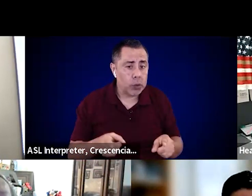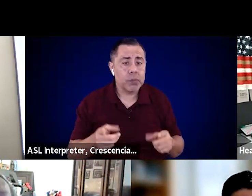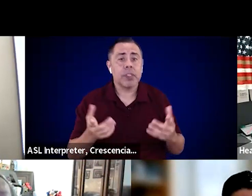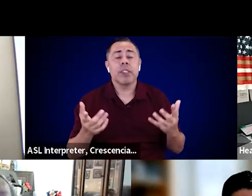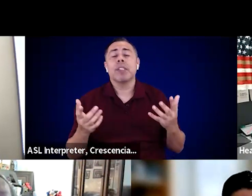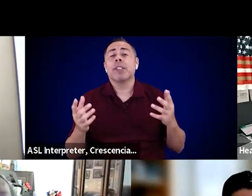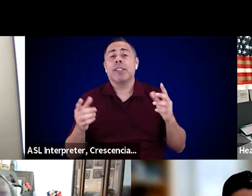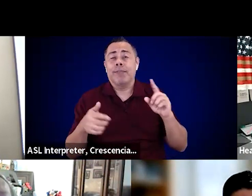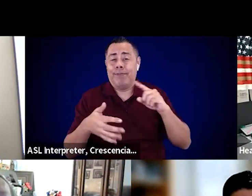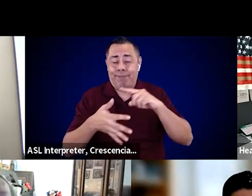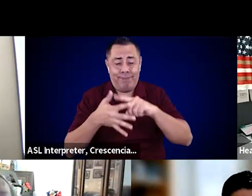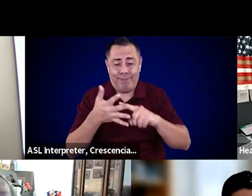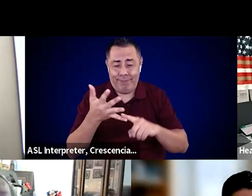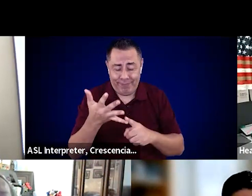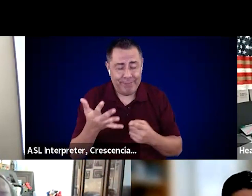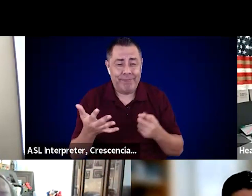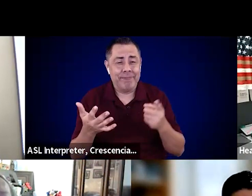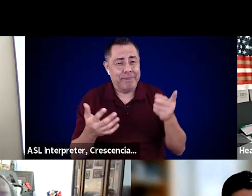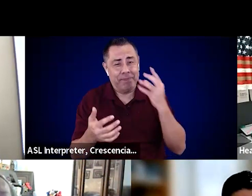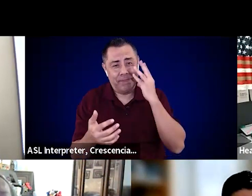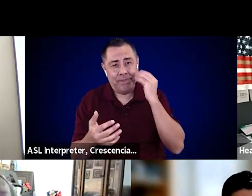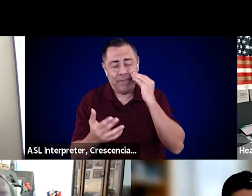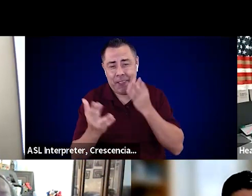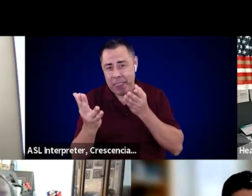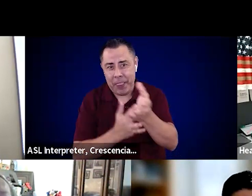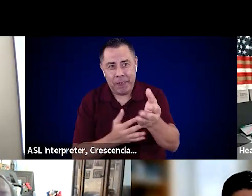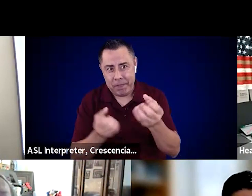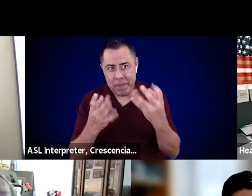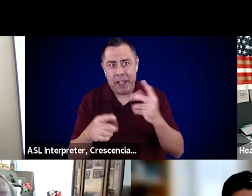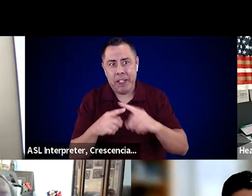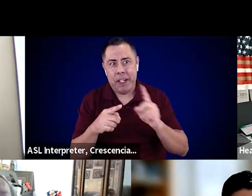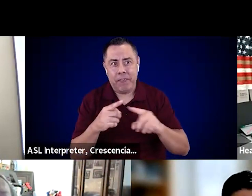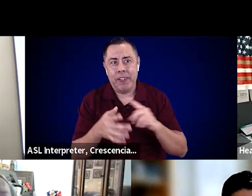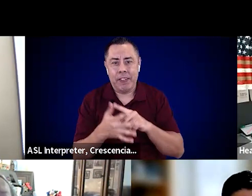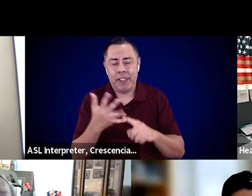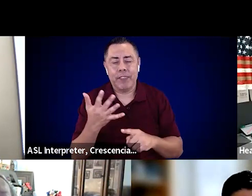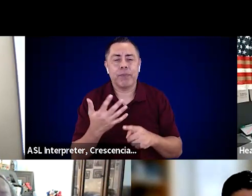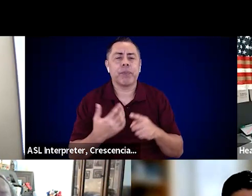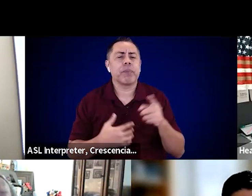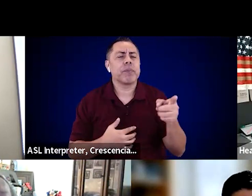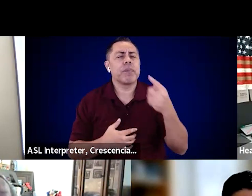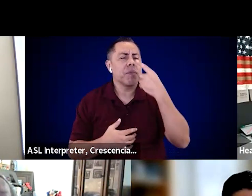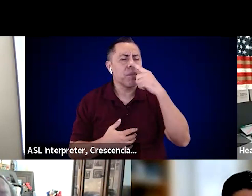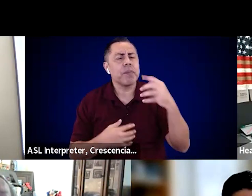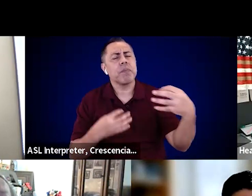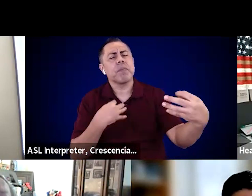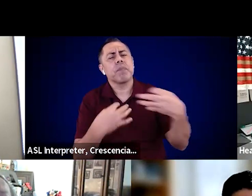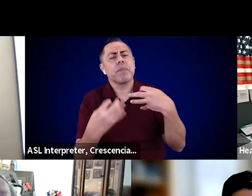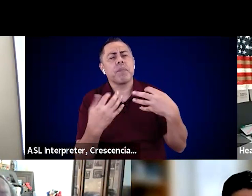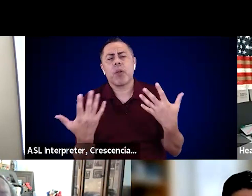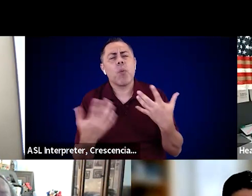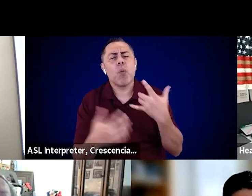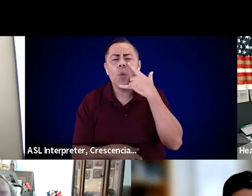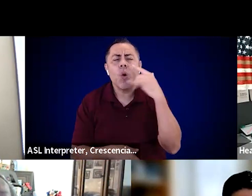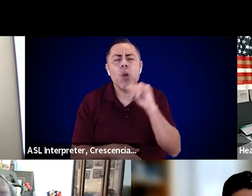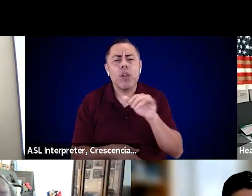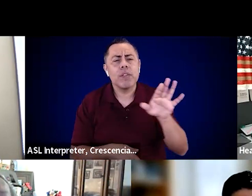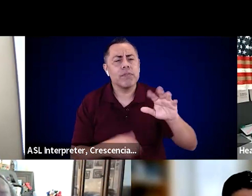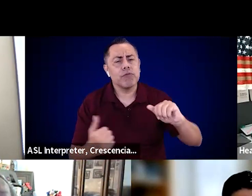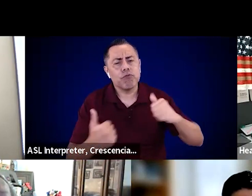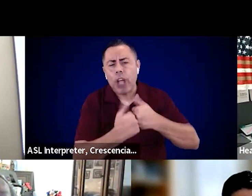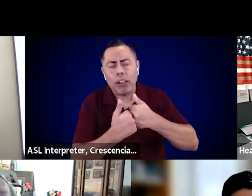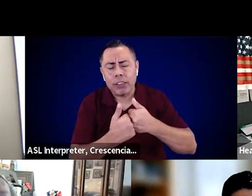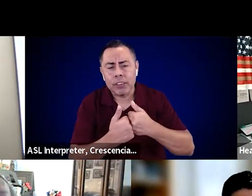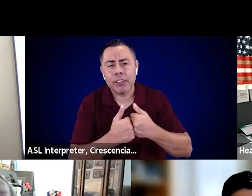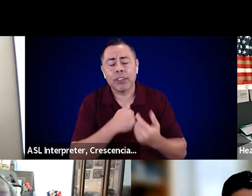walk us through, what are some of the evacuation related challenges that the county runs up against